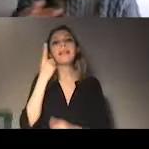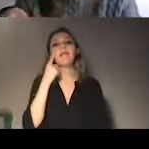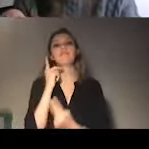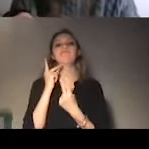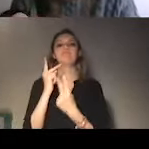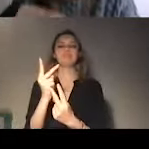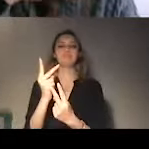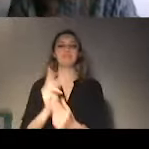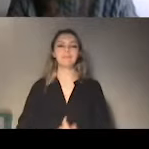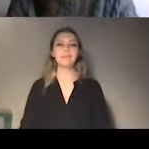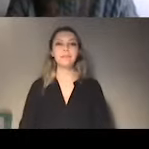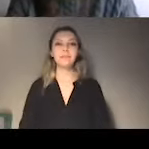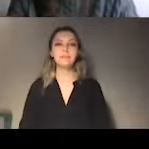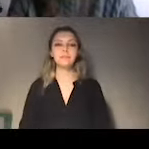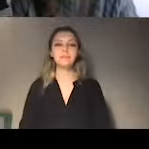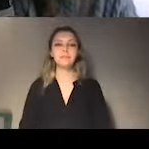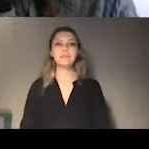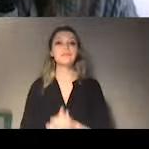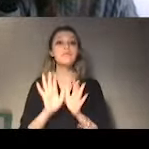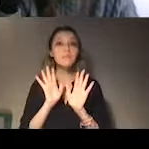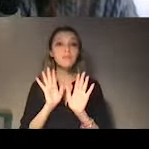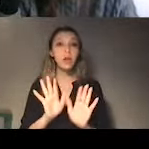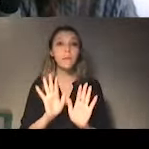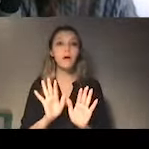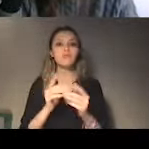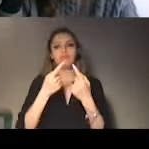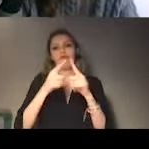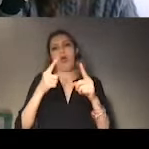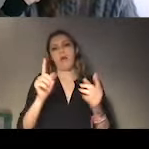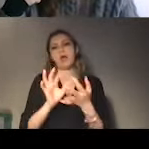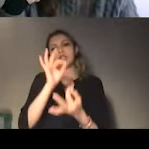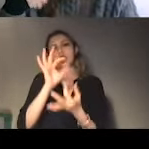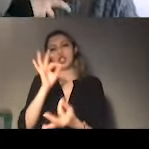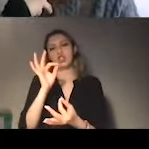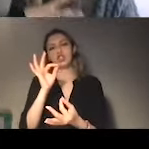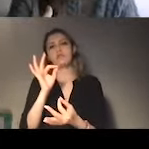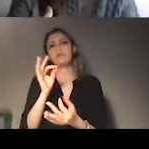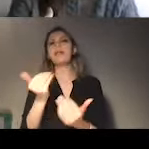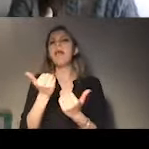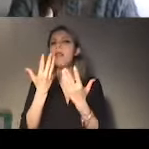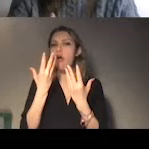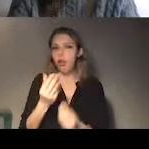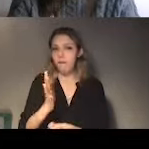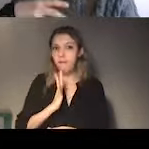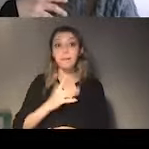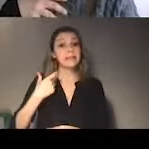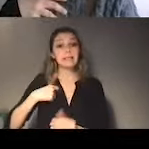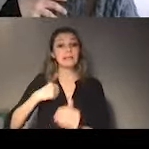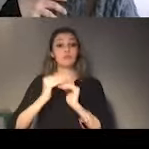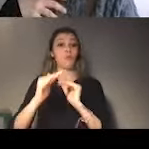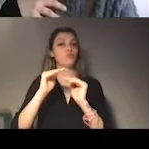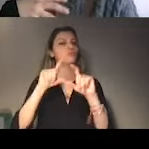a series of other actors, including civil society organizations that have an important role.